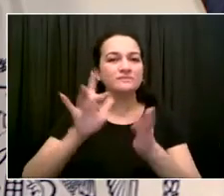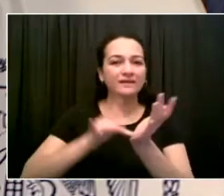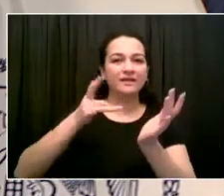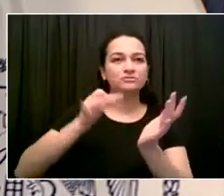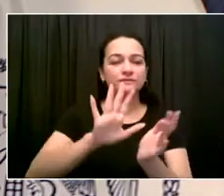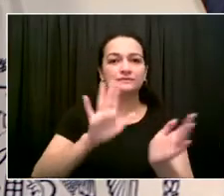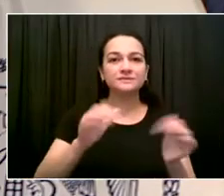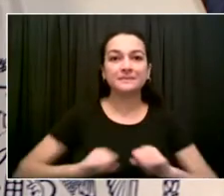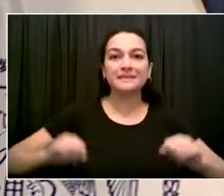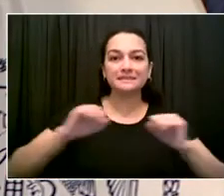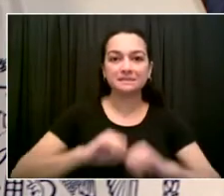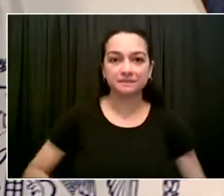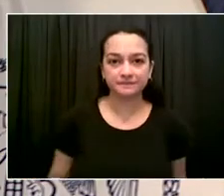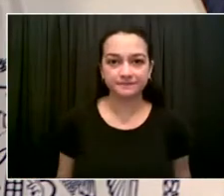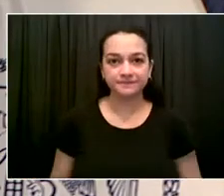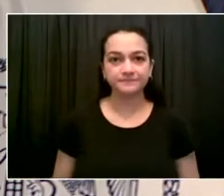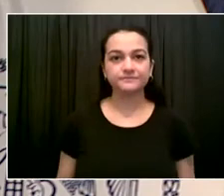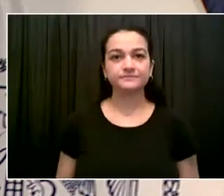it again. Chancellor.